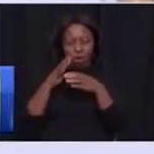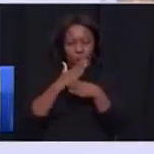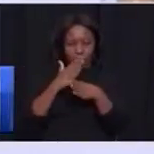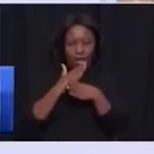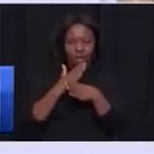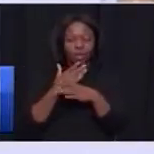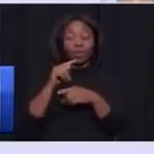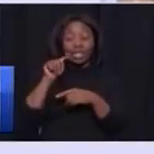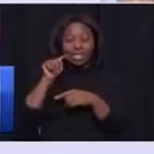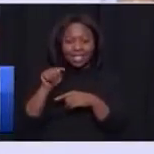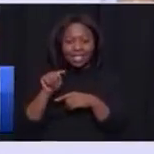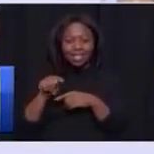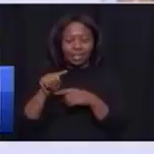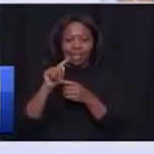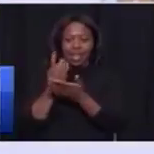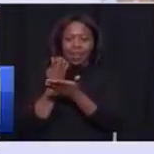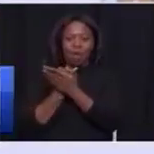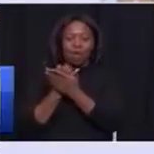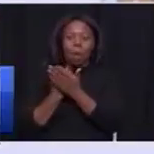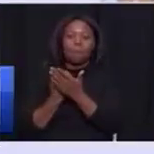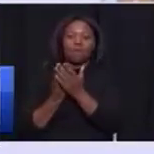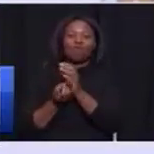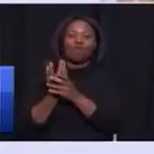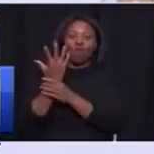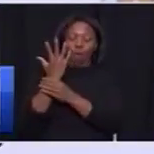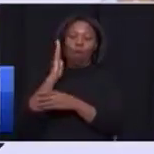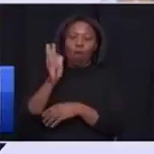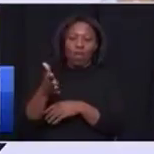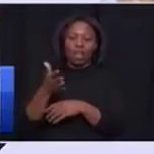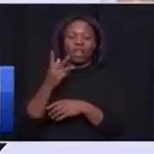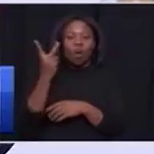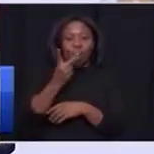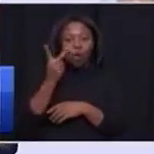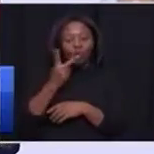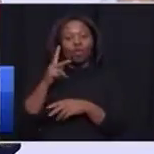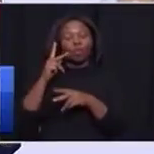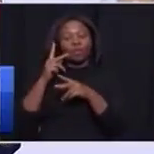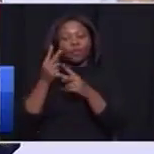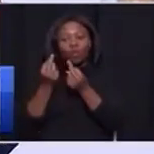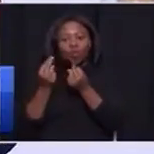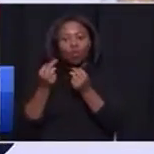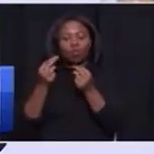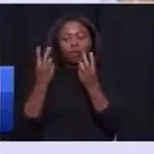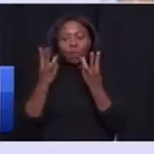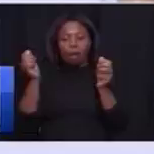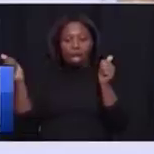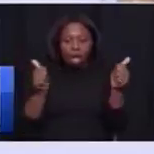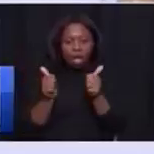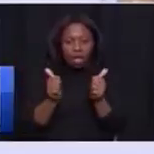unleashing the potential of our economy to grow and to bring in new players, particularly